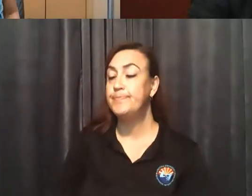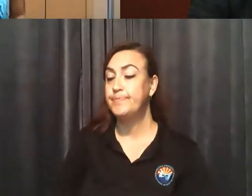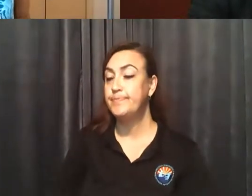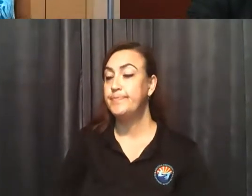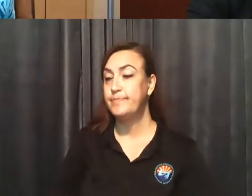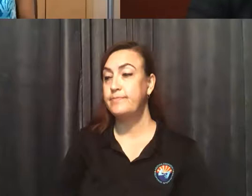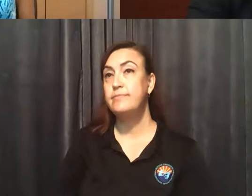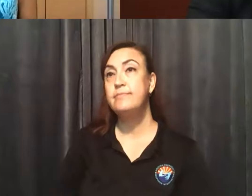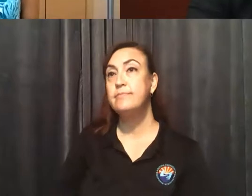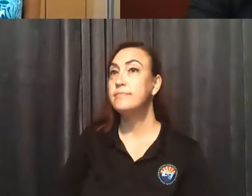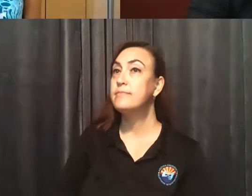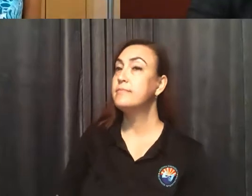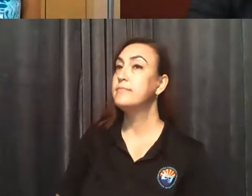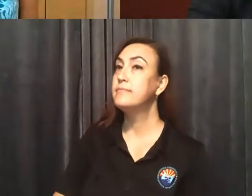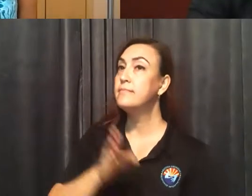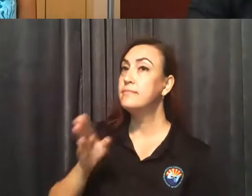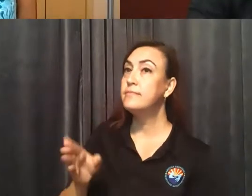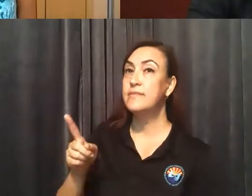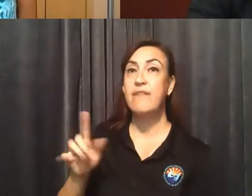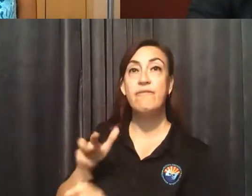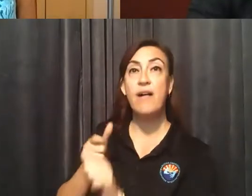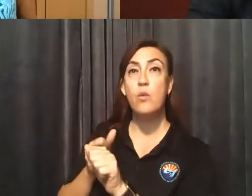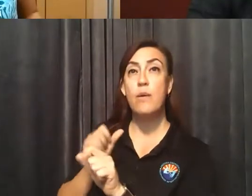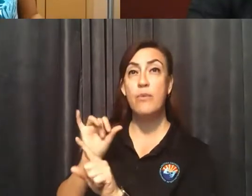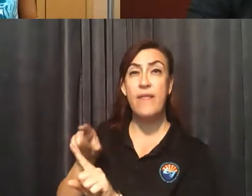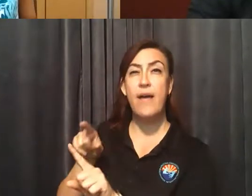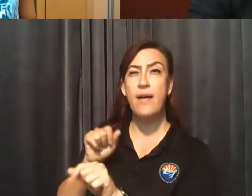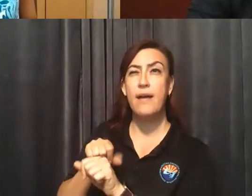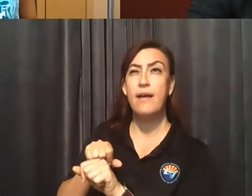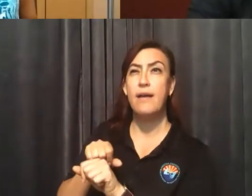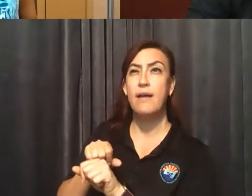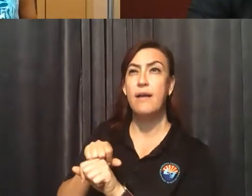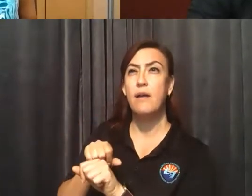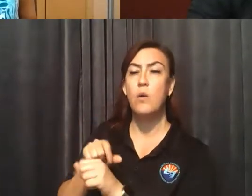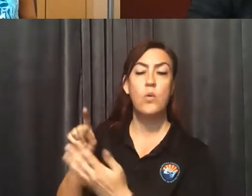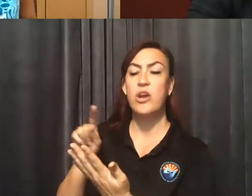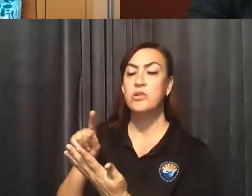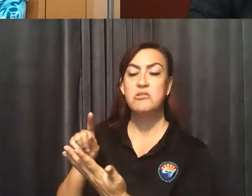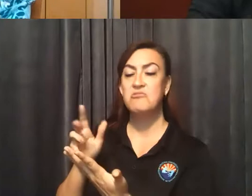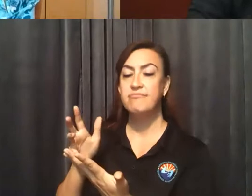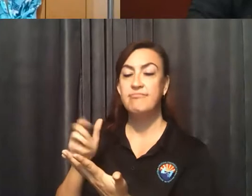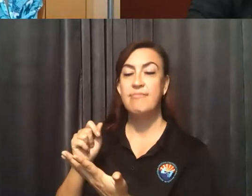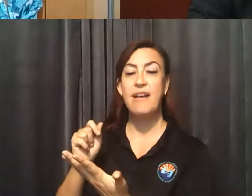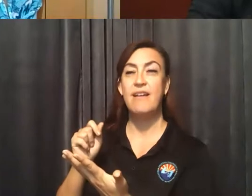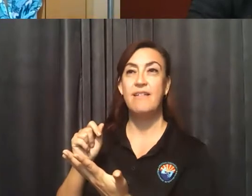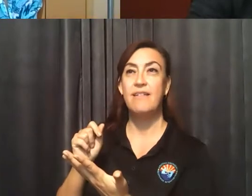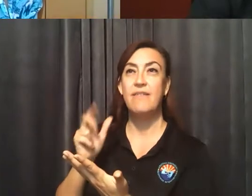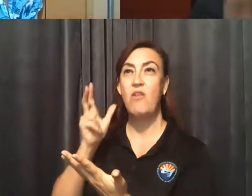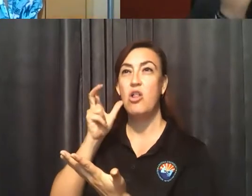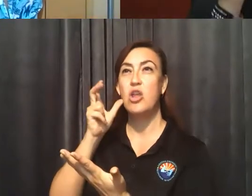Just as a follow up on that real quick. Oh, I gotta navigate my volume here. Sorry, guys.